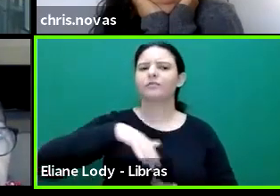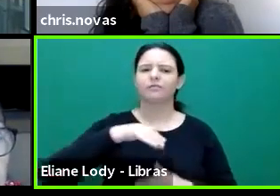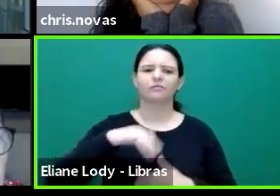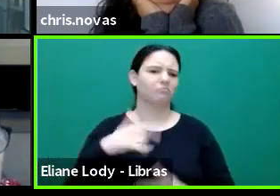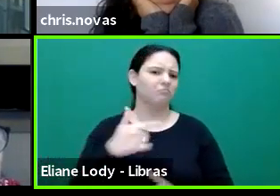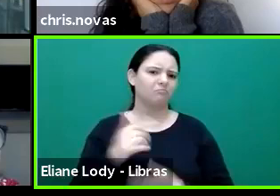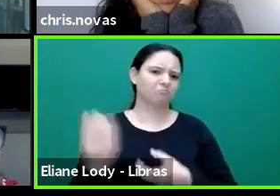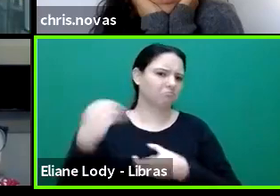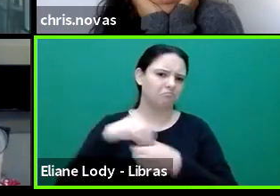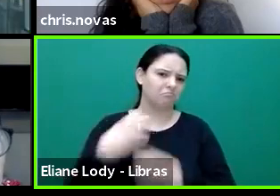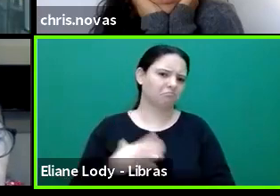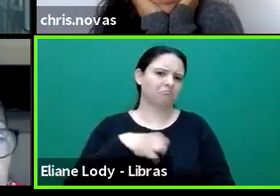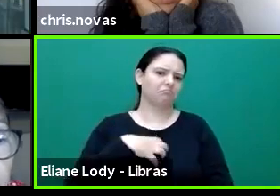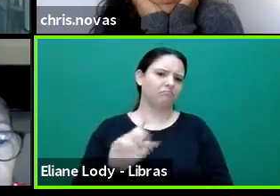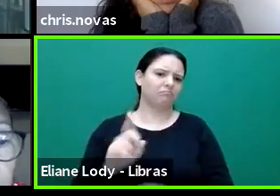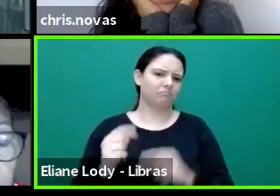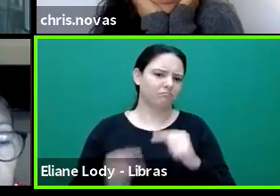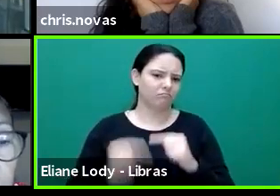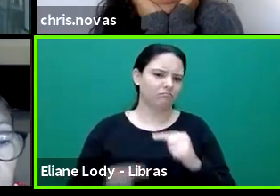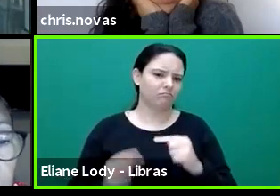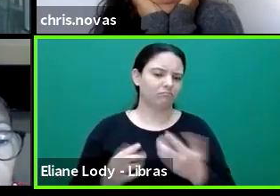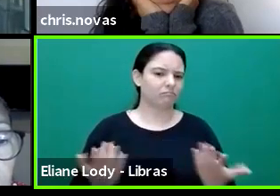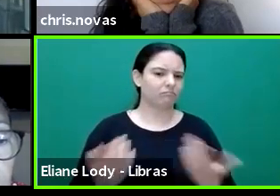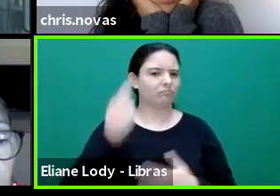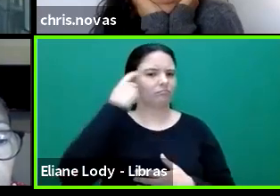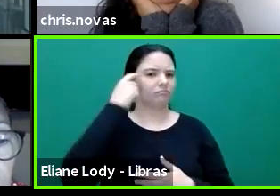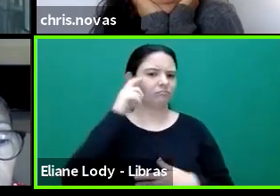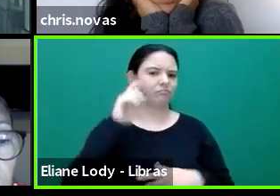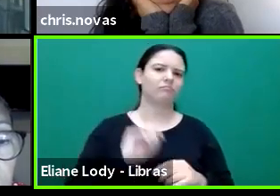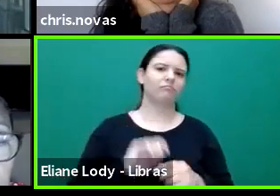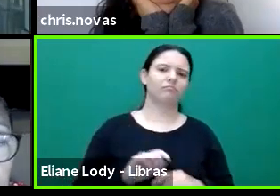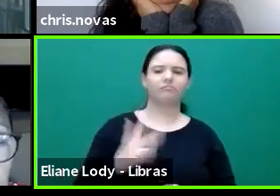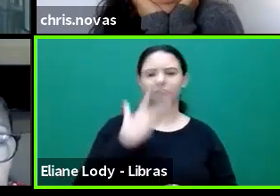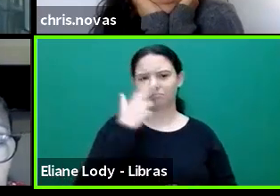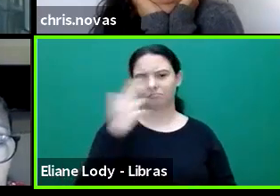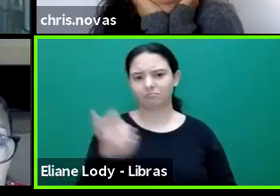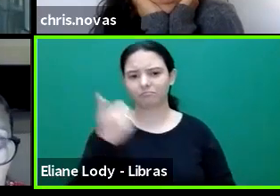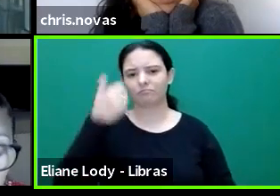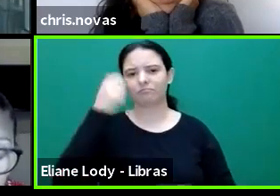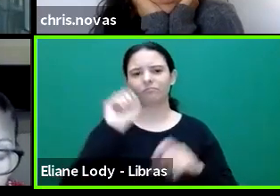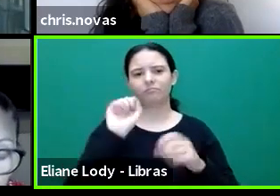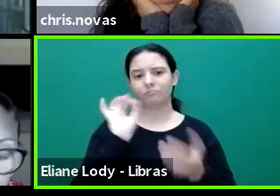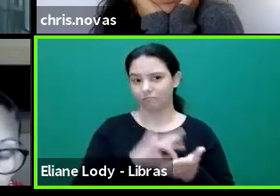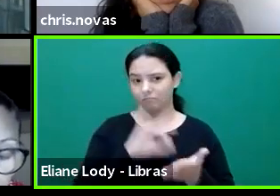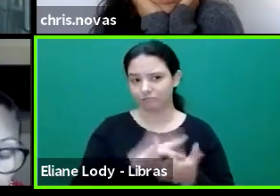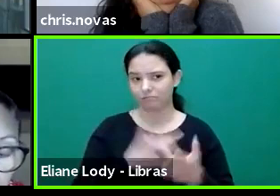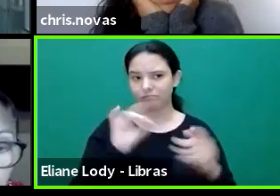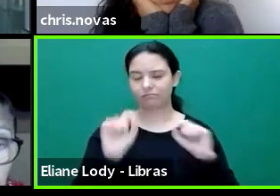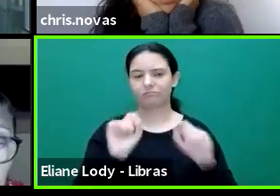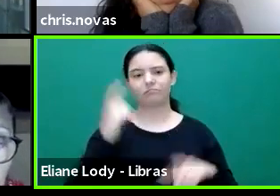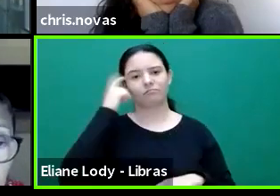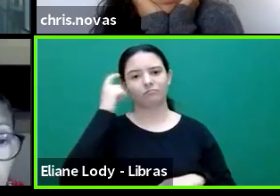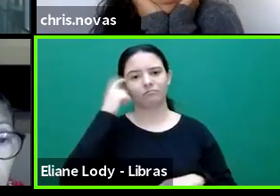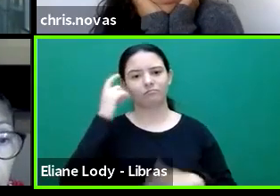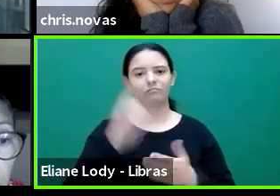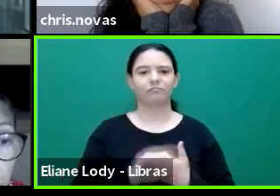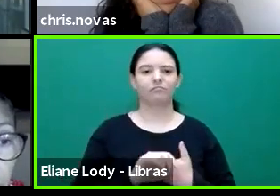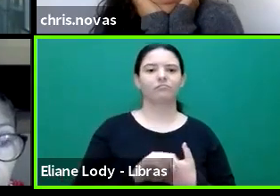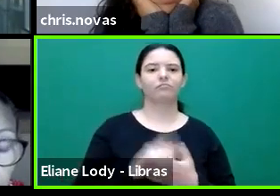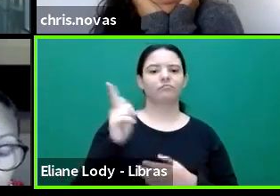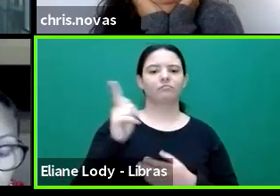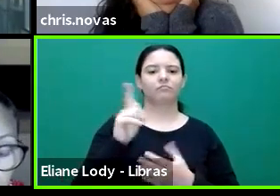ethnographic-situated interpretive case studies, with the idea being, until we can understand the full range of